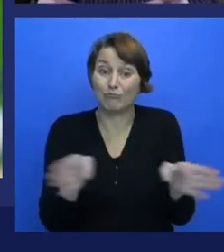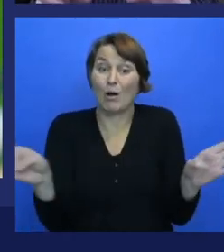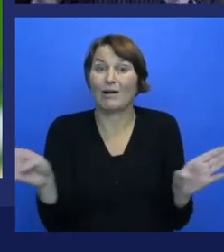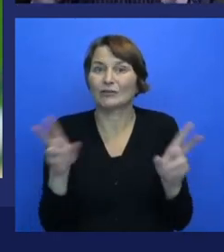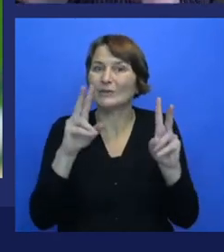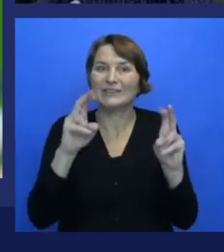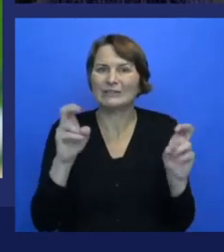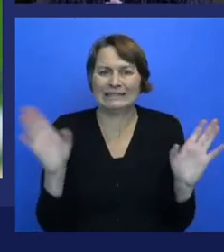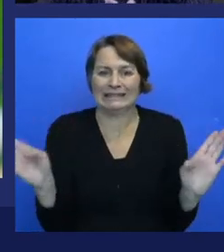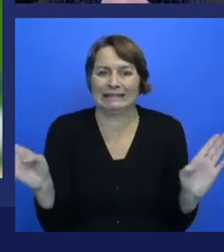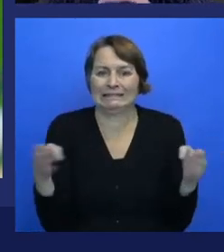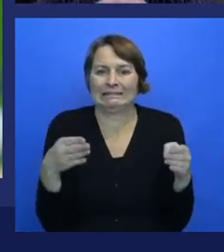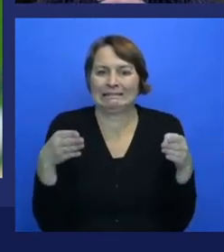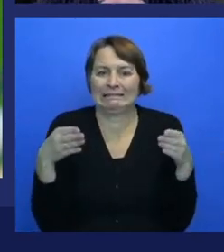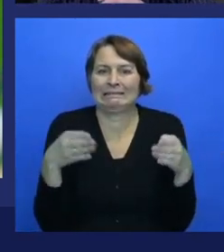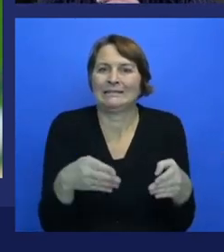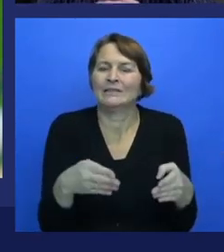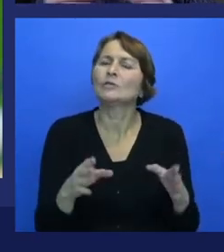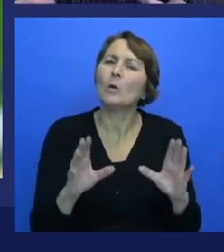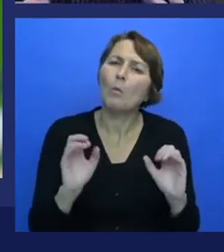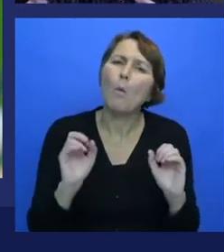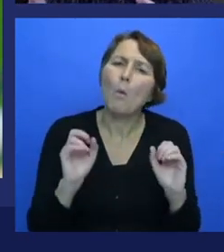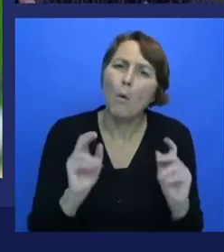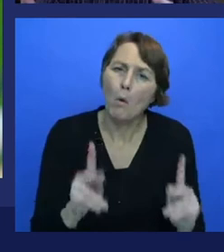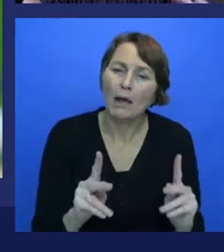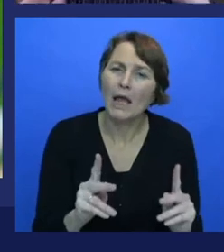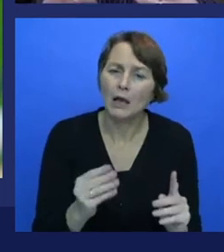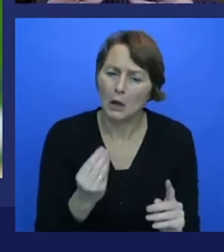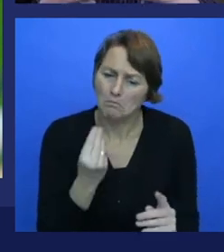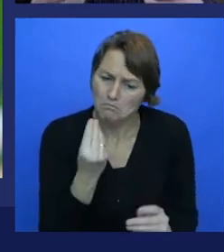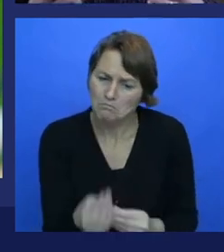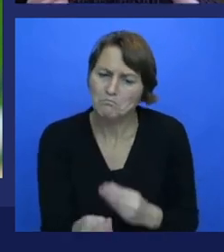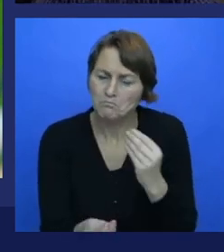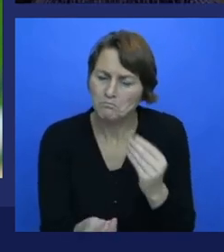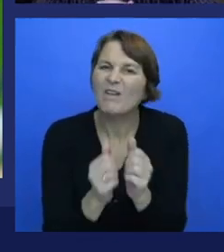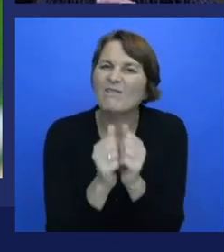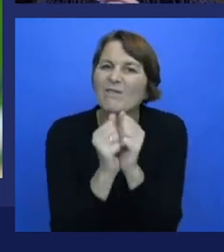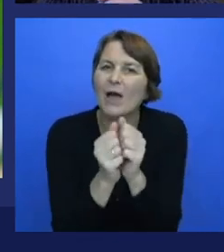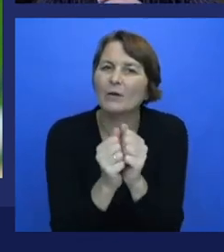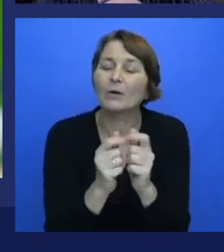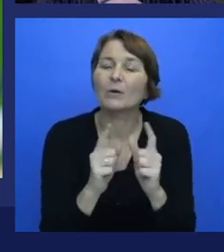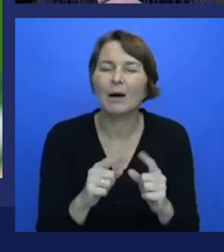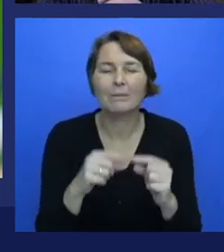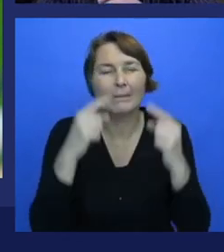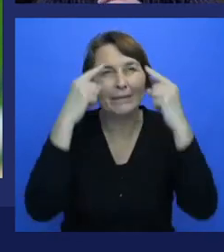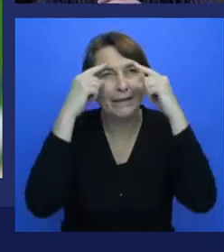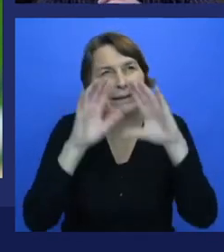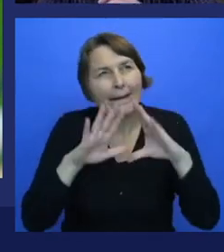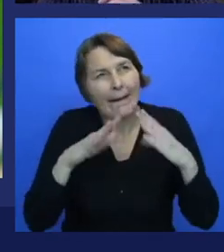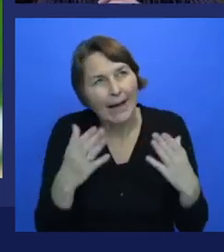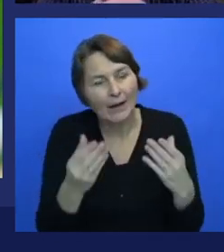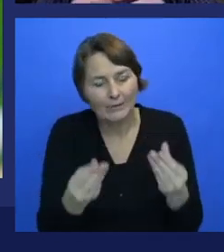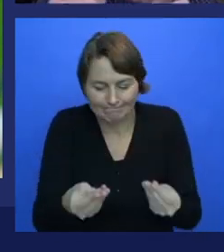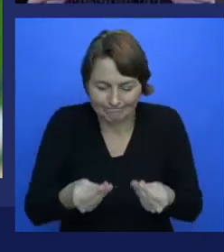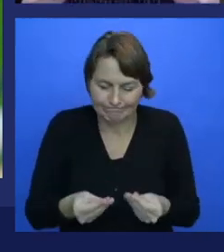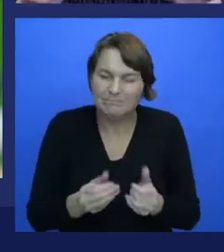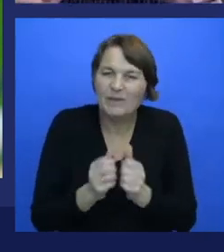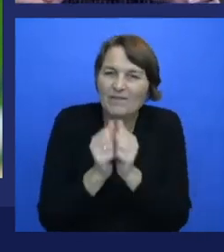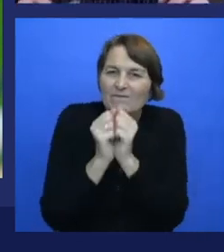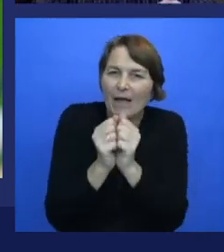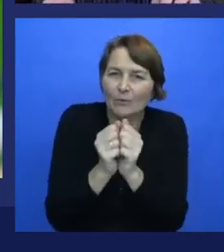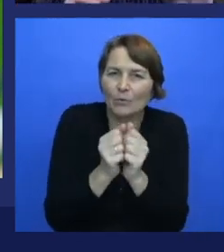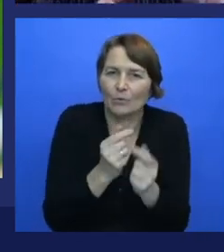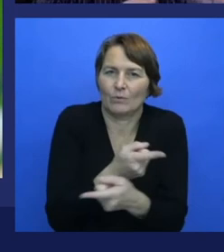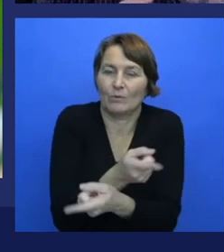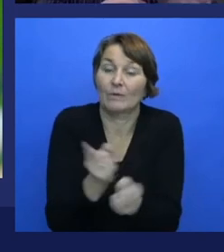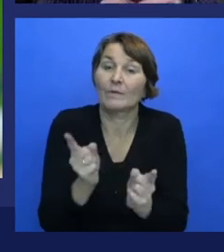time. Providing value is important. It's good for us to have a retrenchment, think about the value. And at the same time, when that value starts